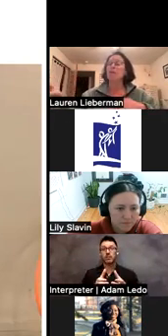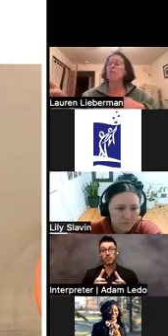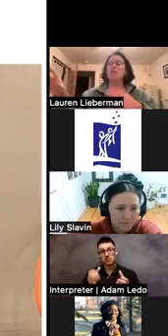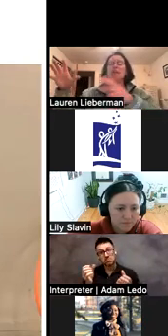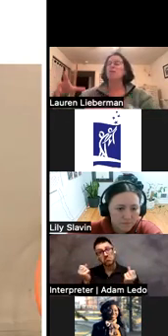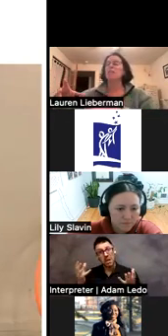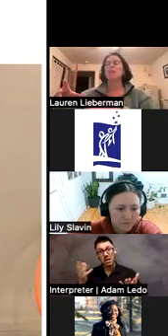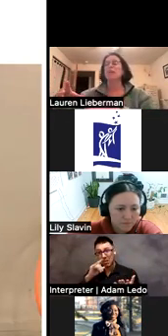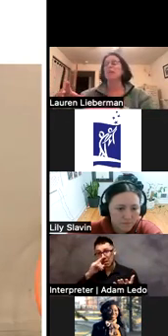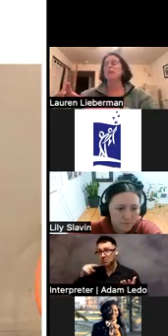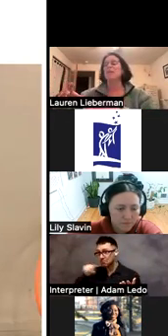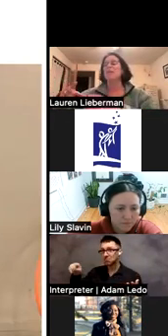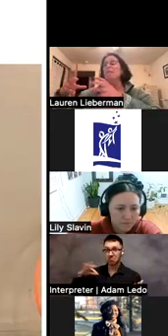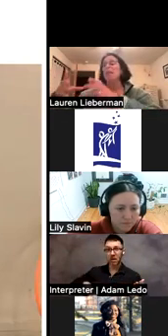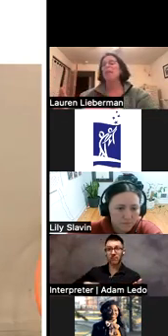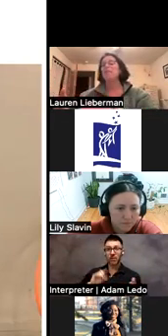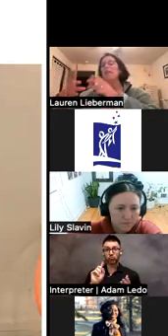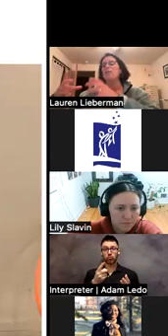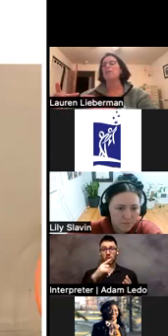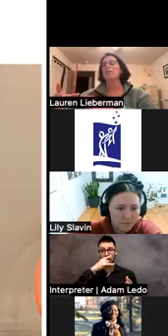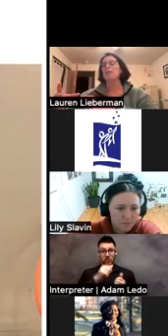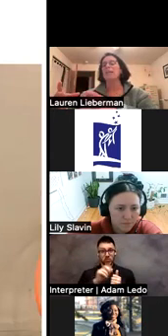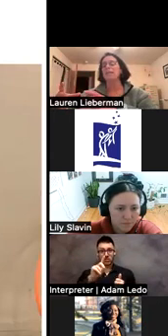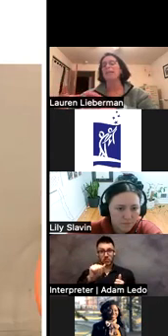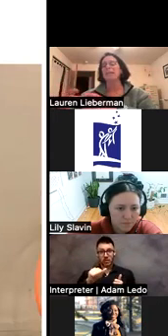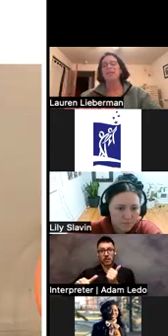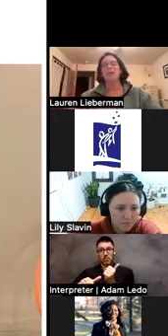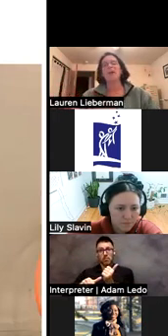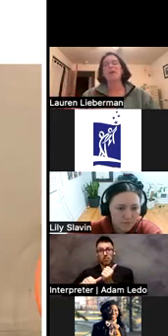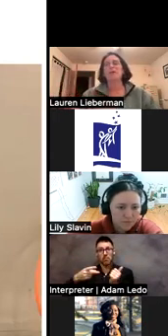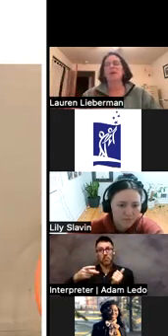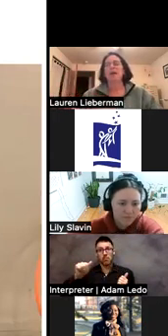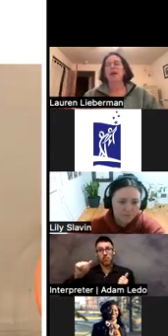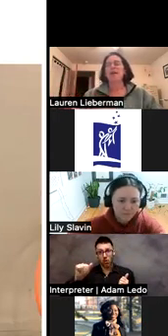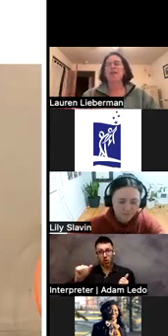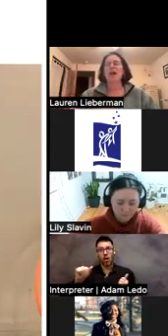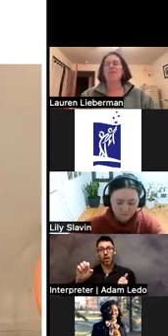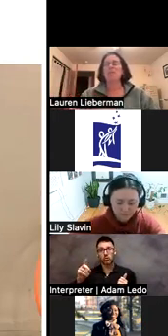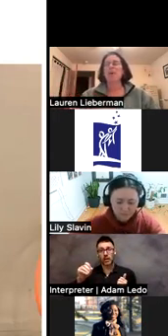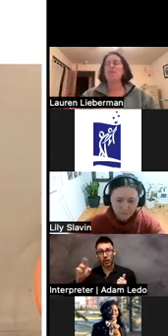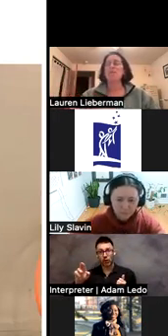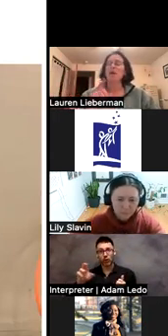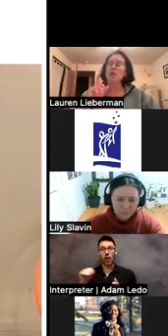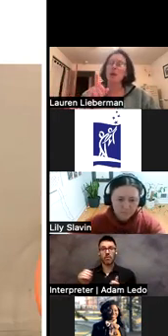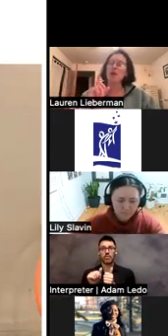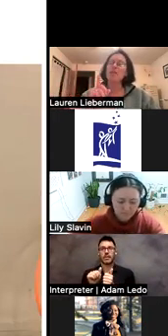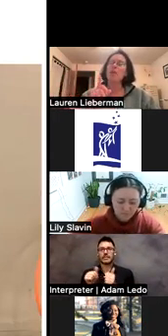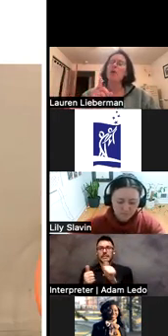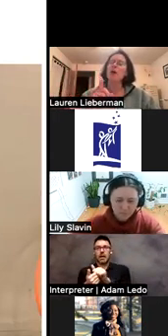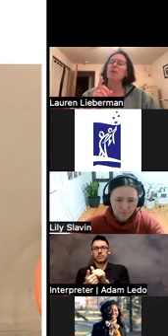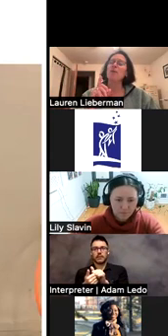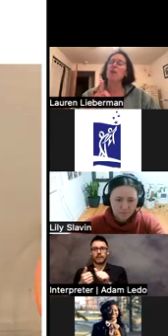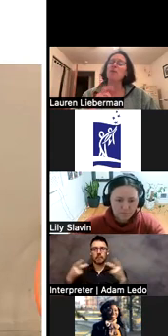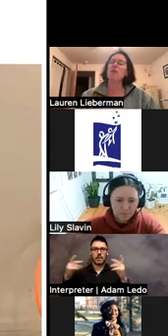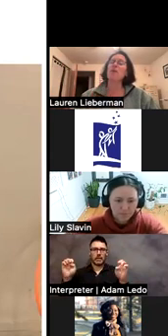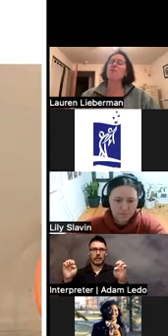which is just kids with disabilities, paraeducators, and the adaptive PE teacher. And that's beneficial as long as they